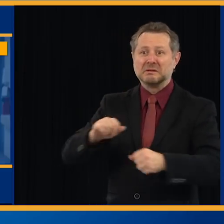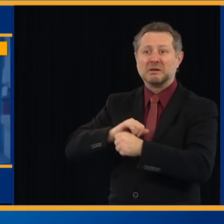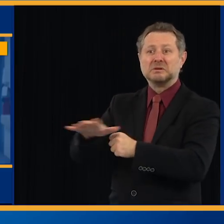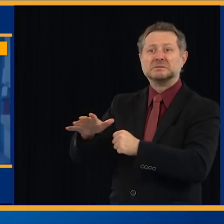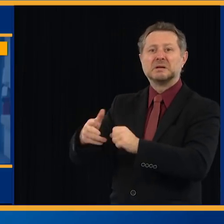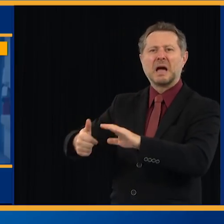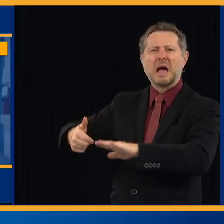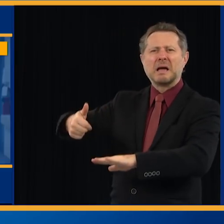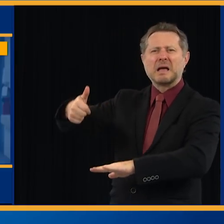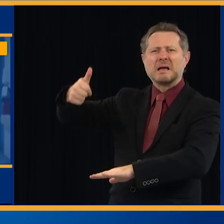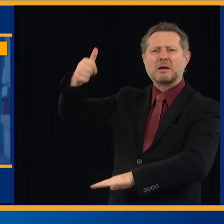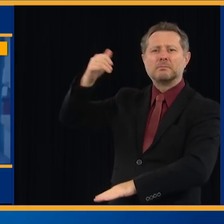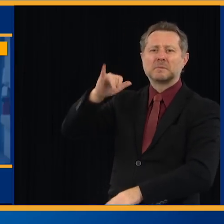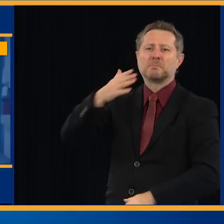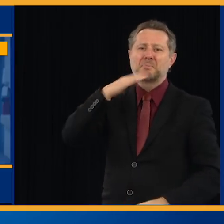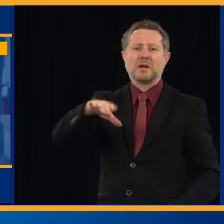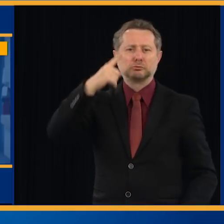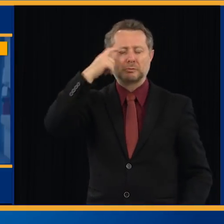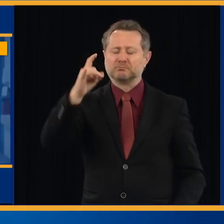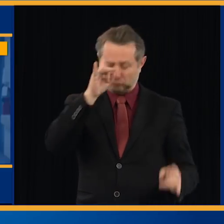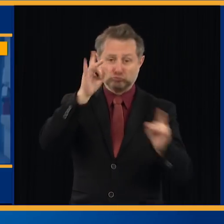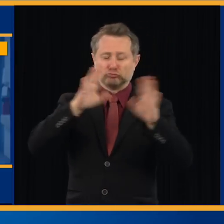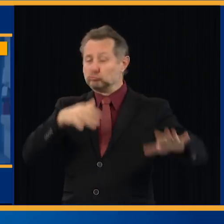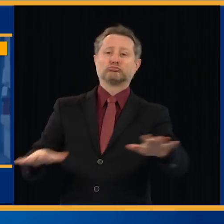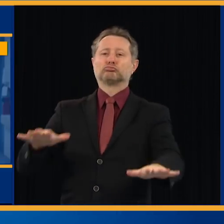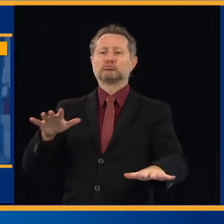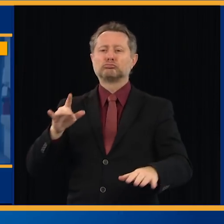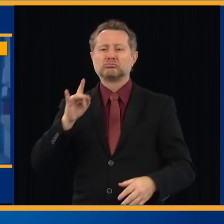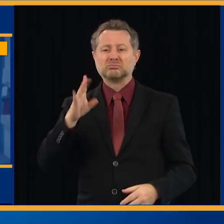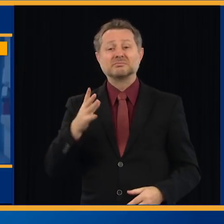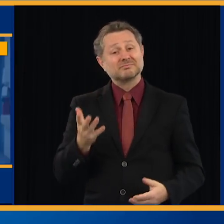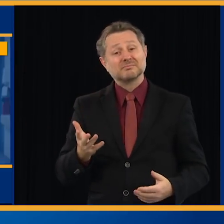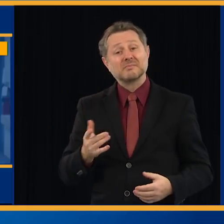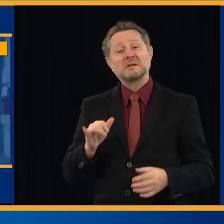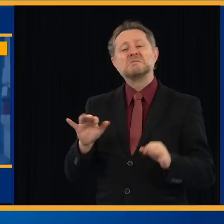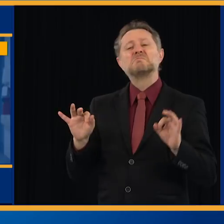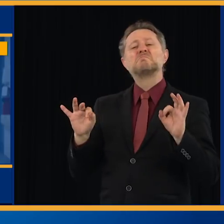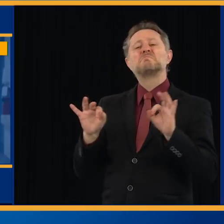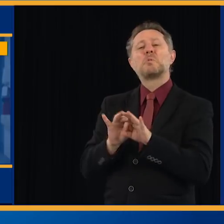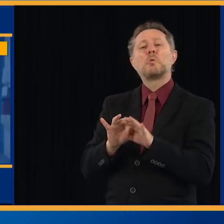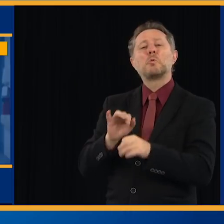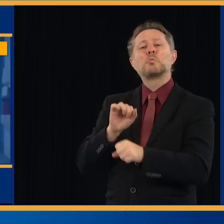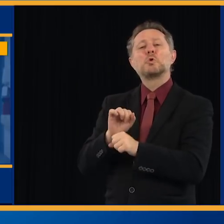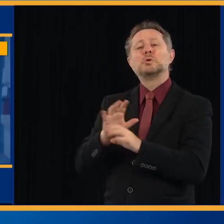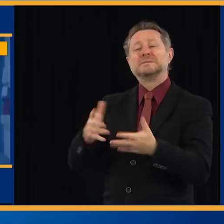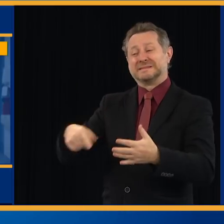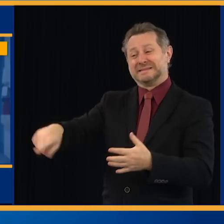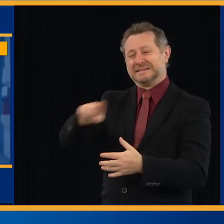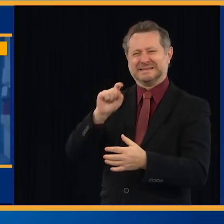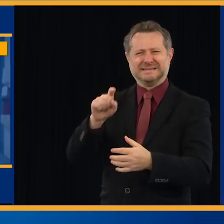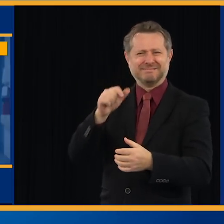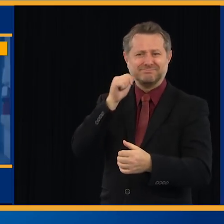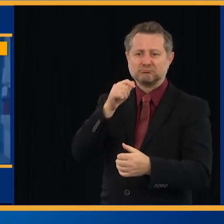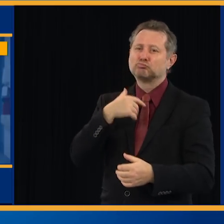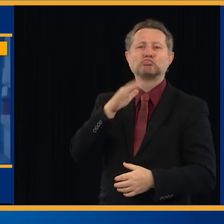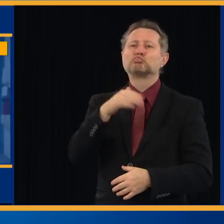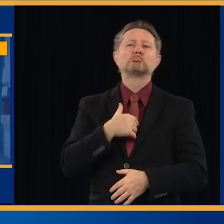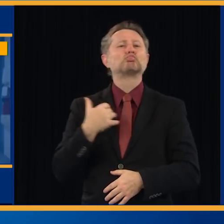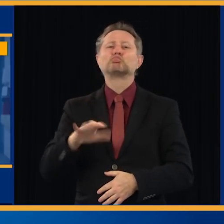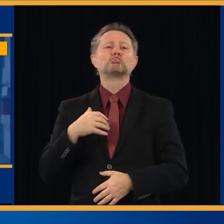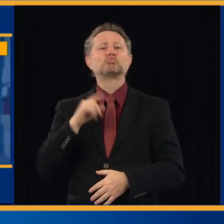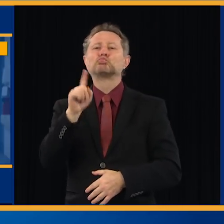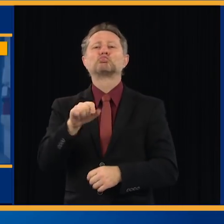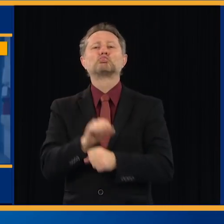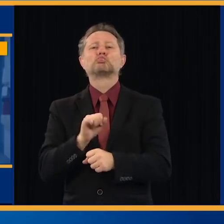nightmare, the essential workers say, I'm not going to work. I'm not going. The transit